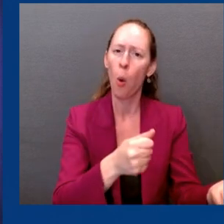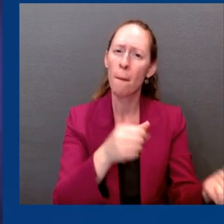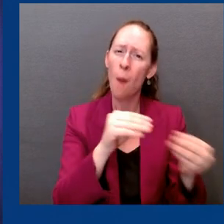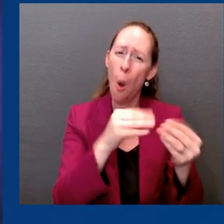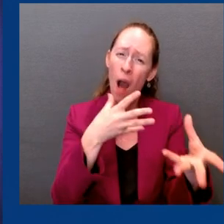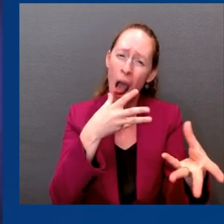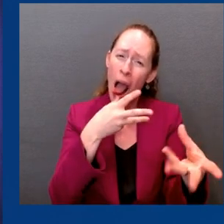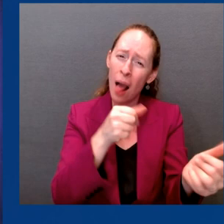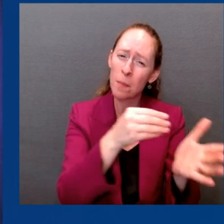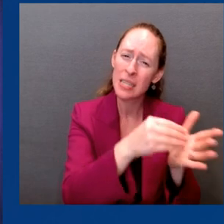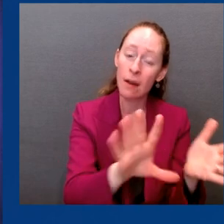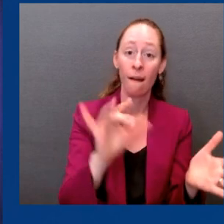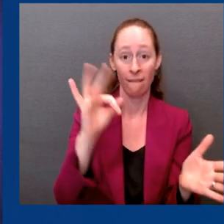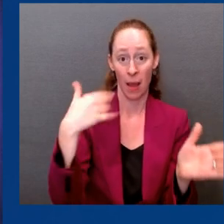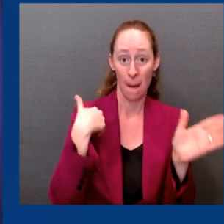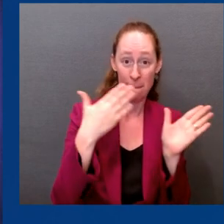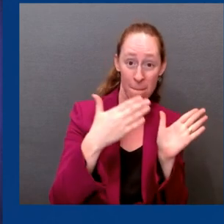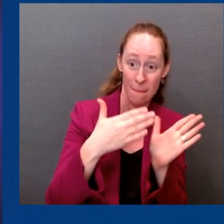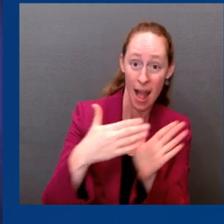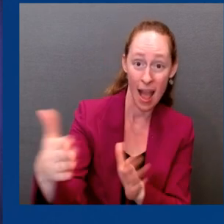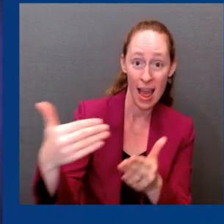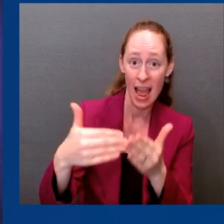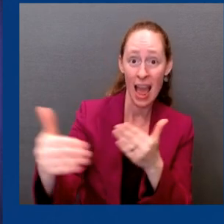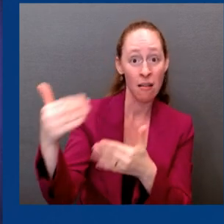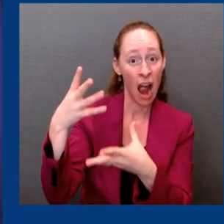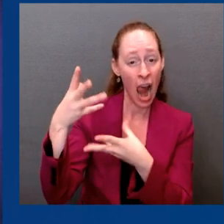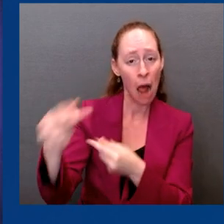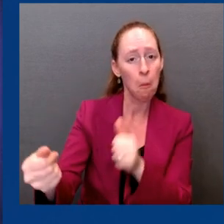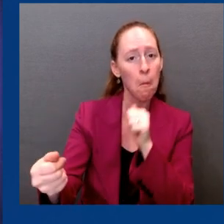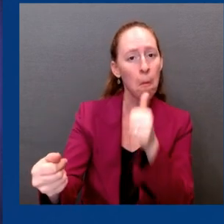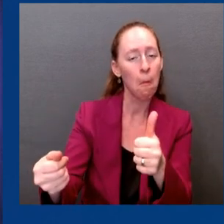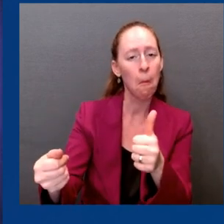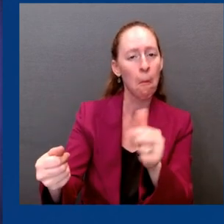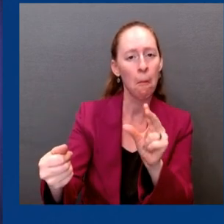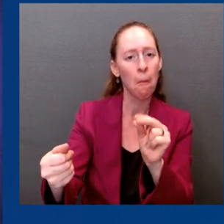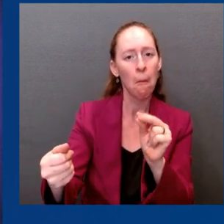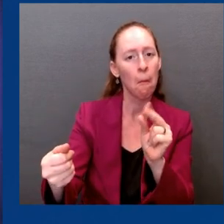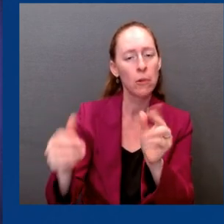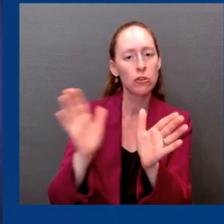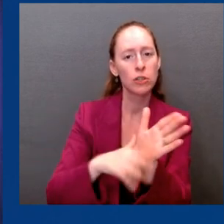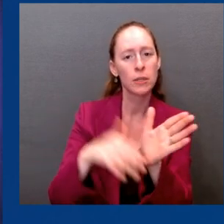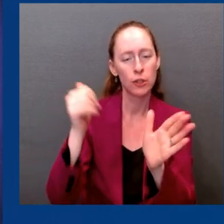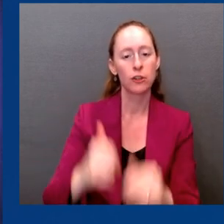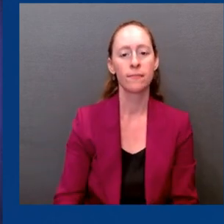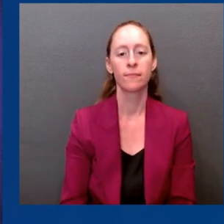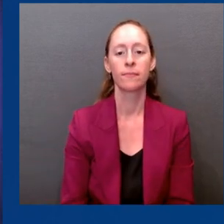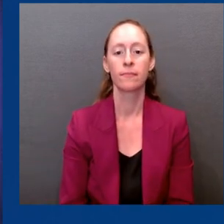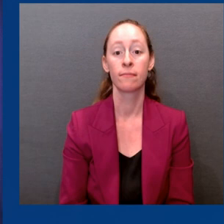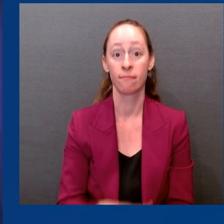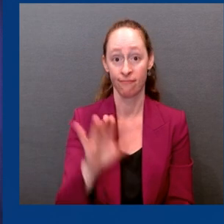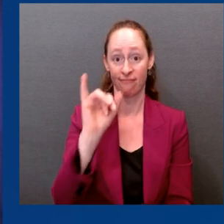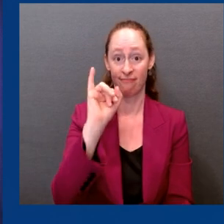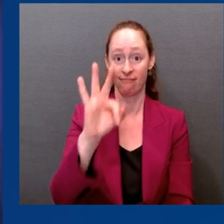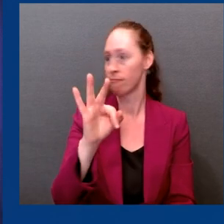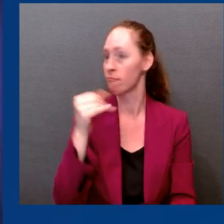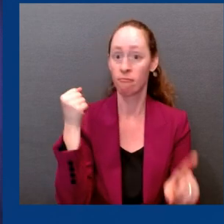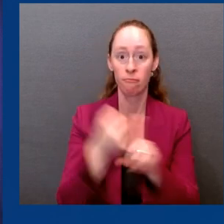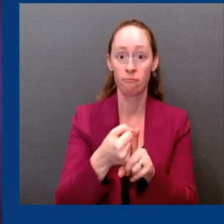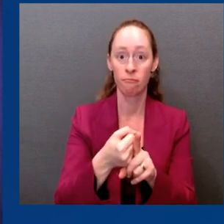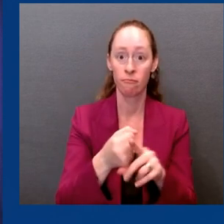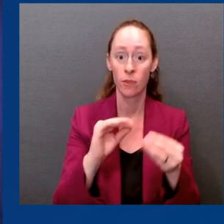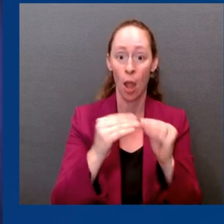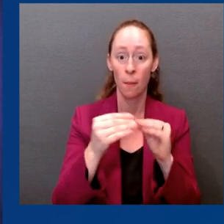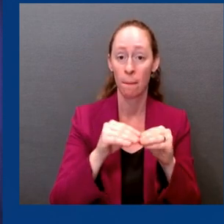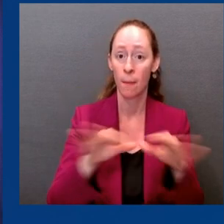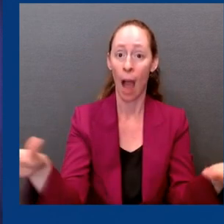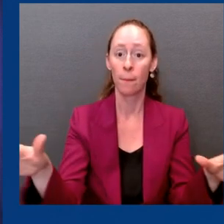that we can get these tests out. Let me be clear, if we get another surge, Congress likely at that point will step up. It will cost the American